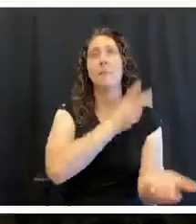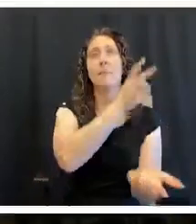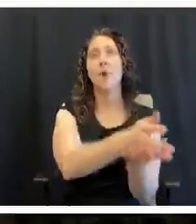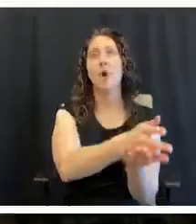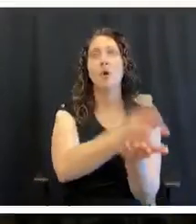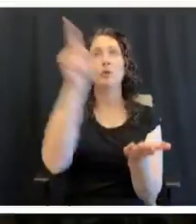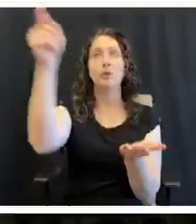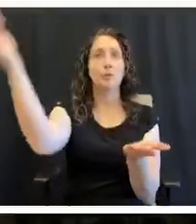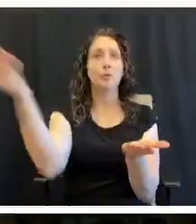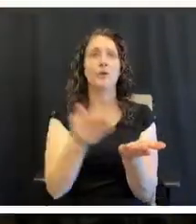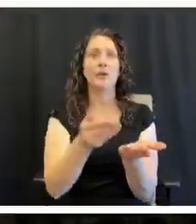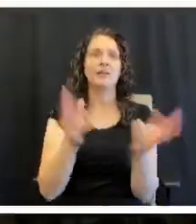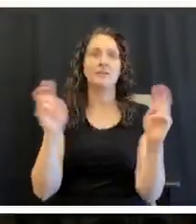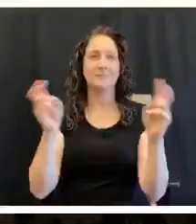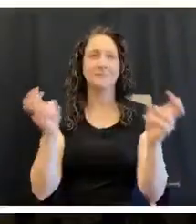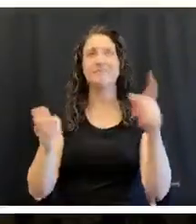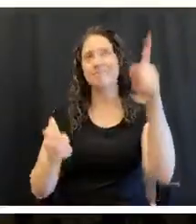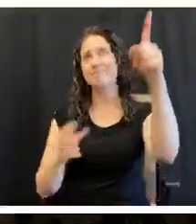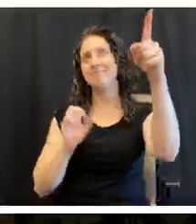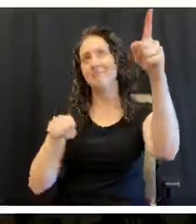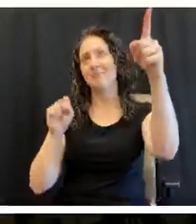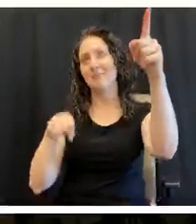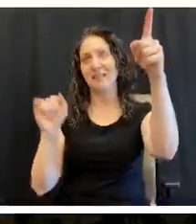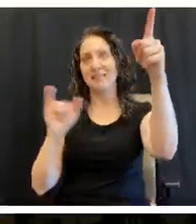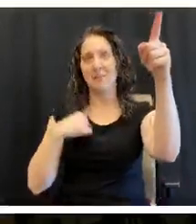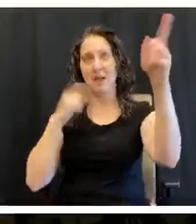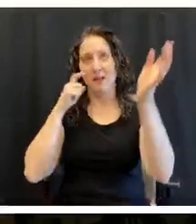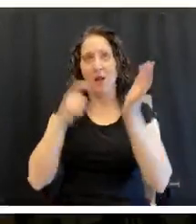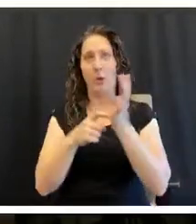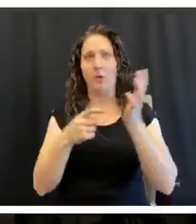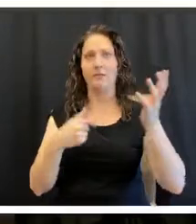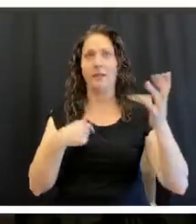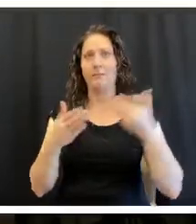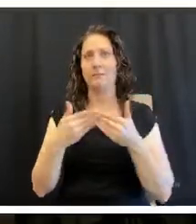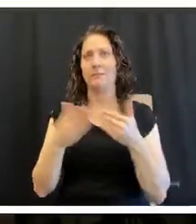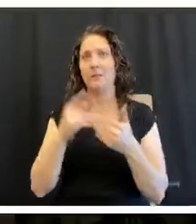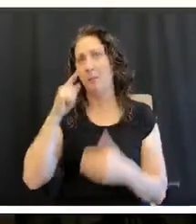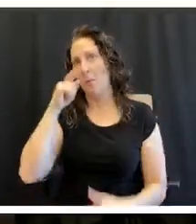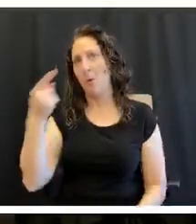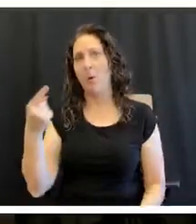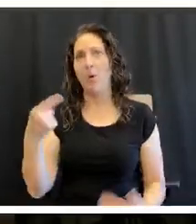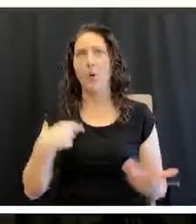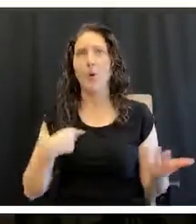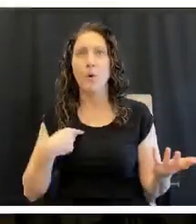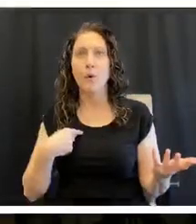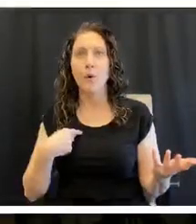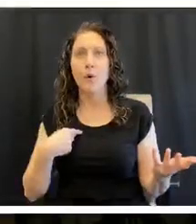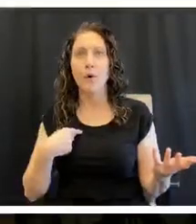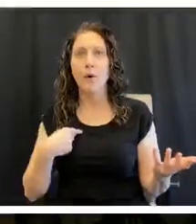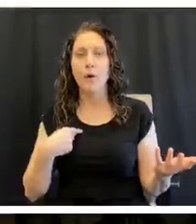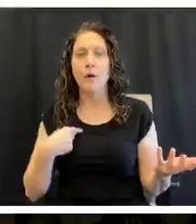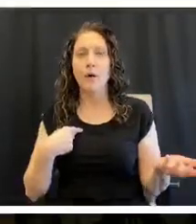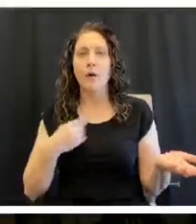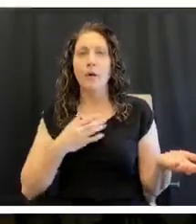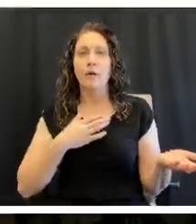Yeah, and it offers a nice variety too. I found myself getting really bored with, you know, my